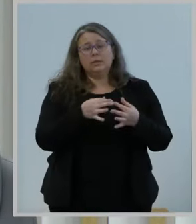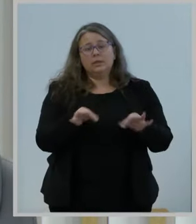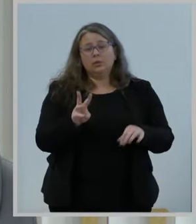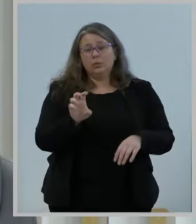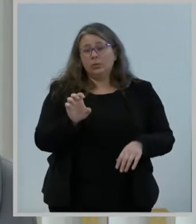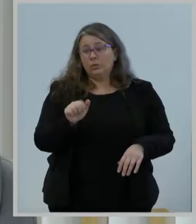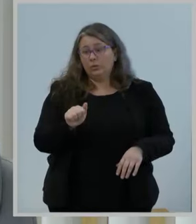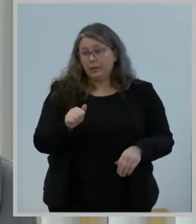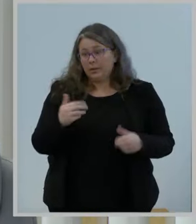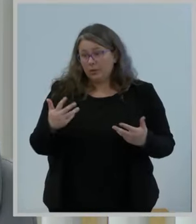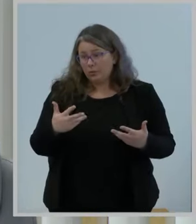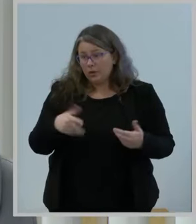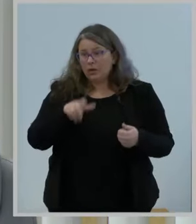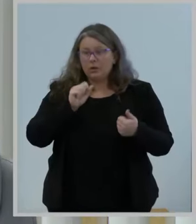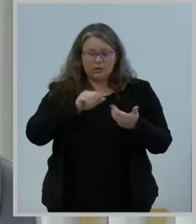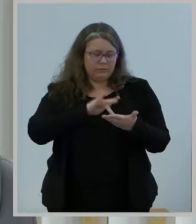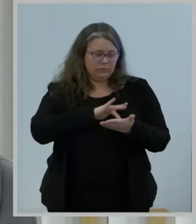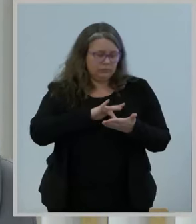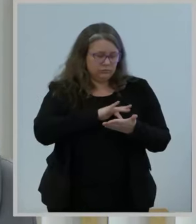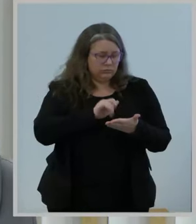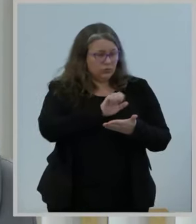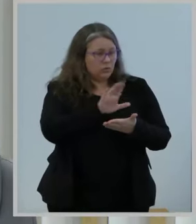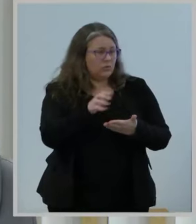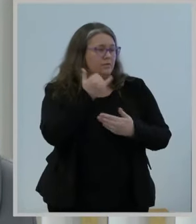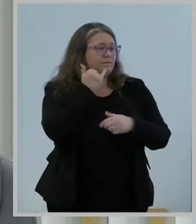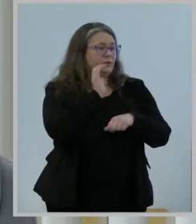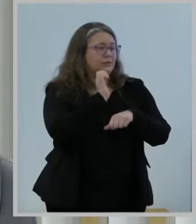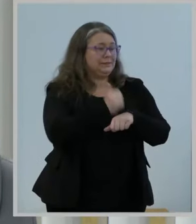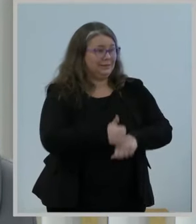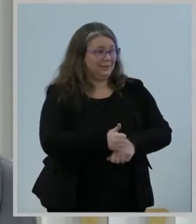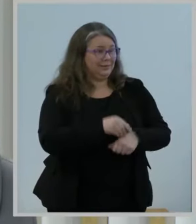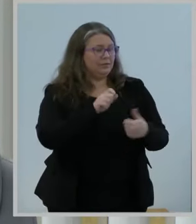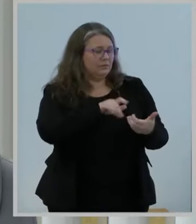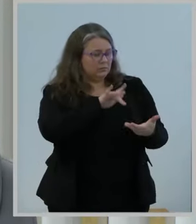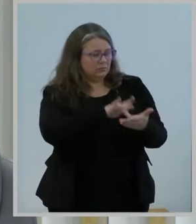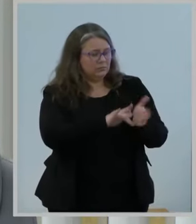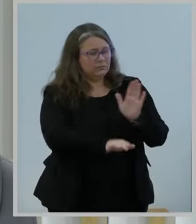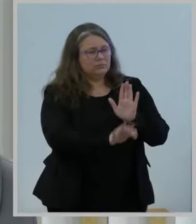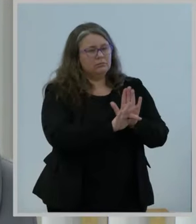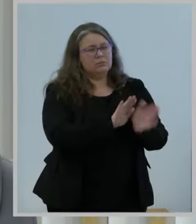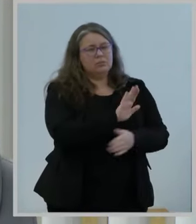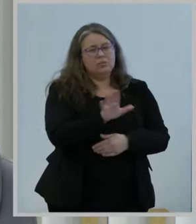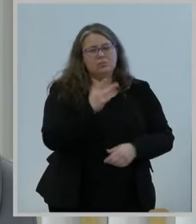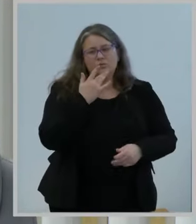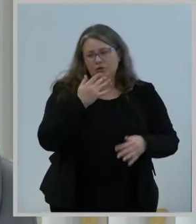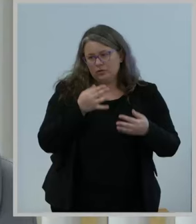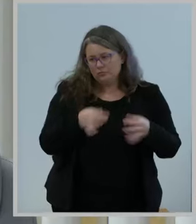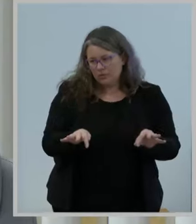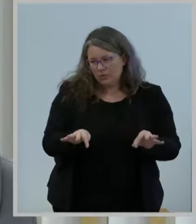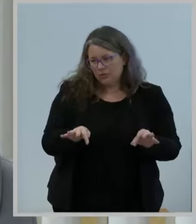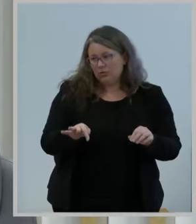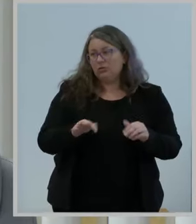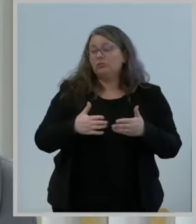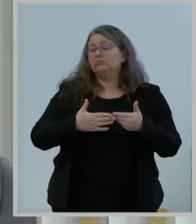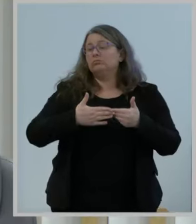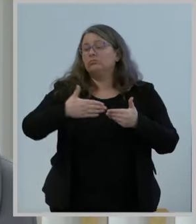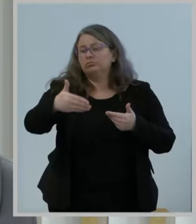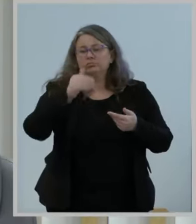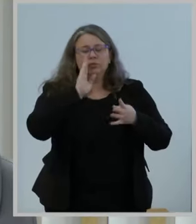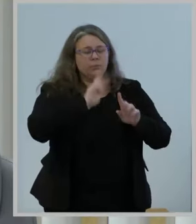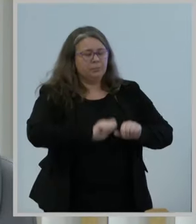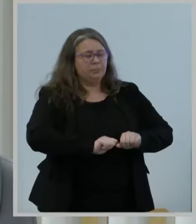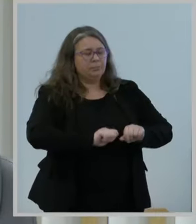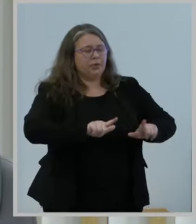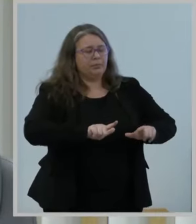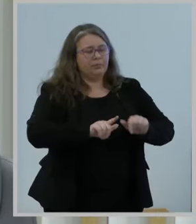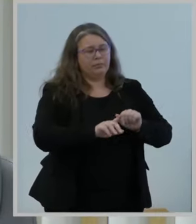to your preferred language so that you can receive the alert in the language. We are encouraging all stakeholders to help raise awareness